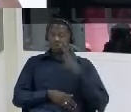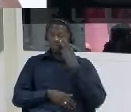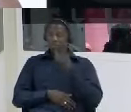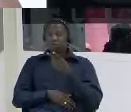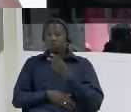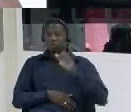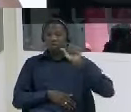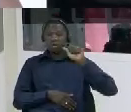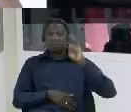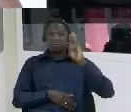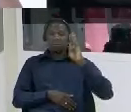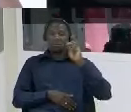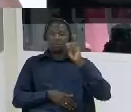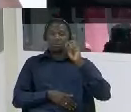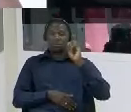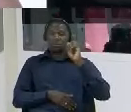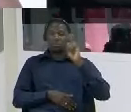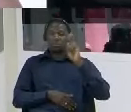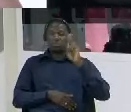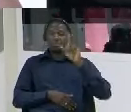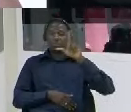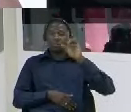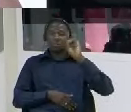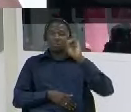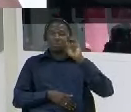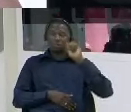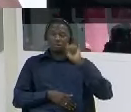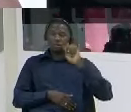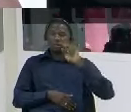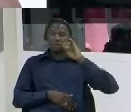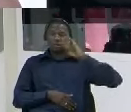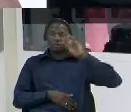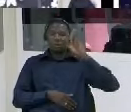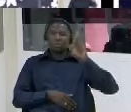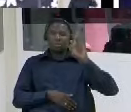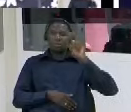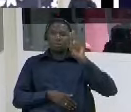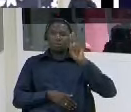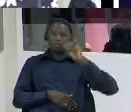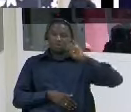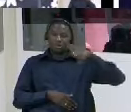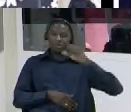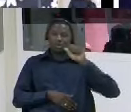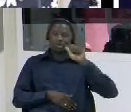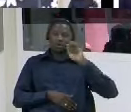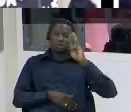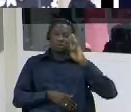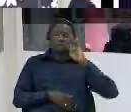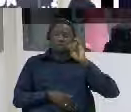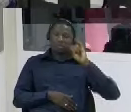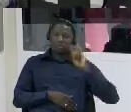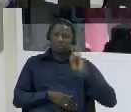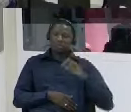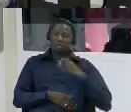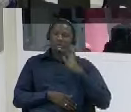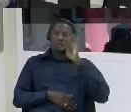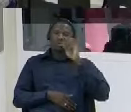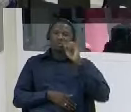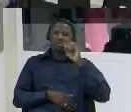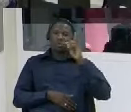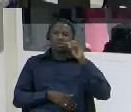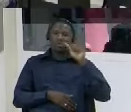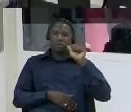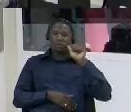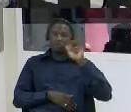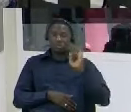kujabi was brought for the body was brought baba saho came off balance